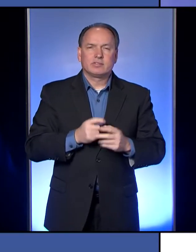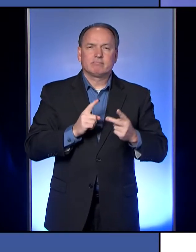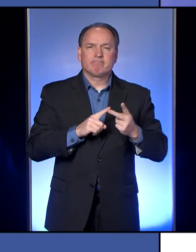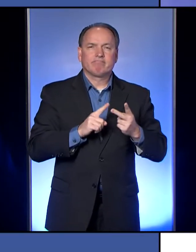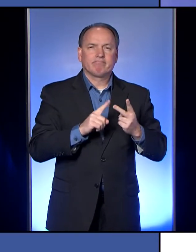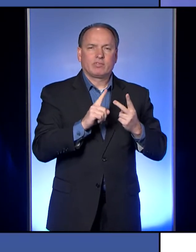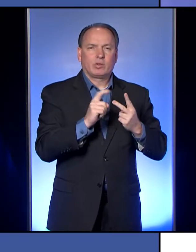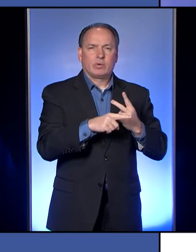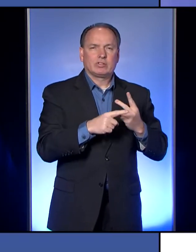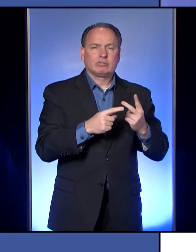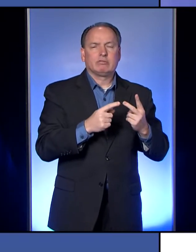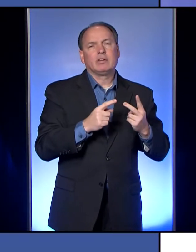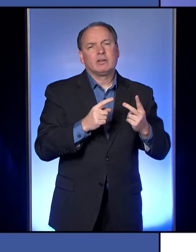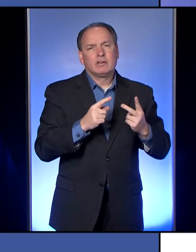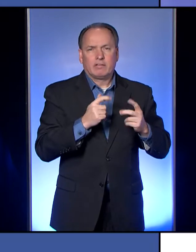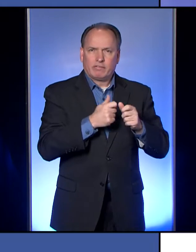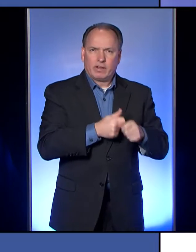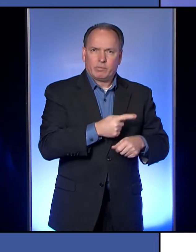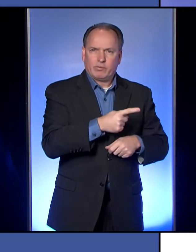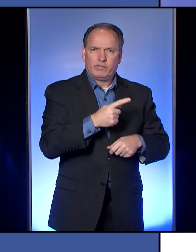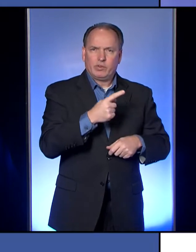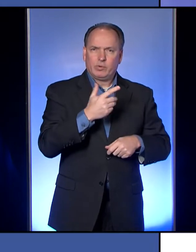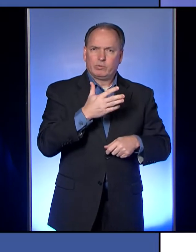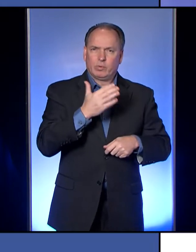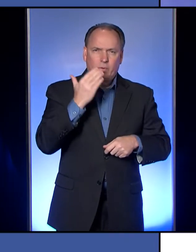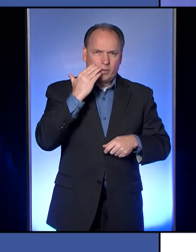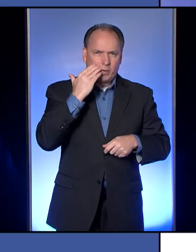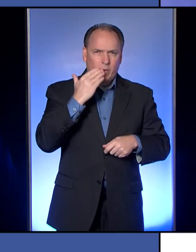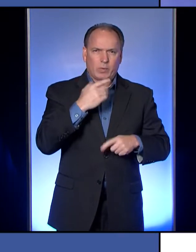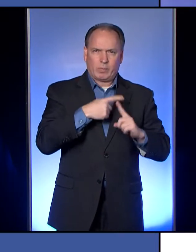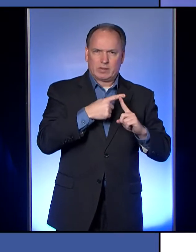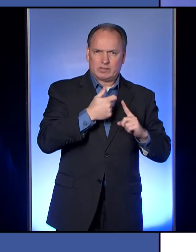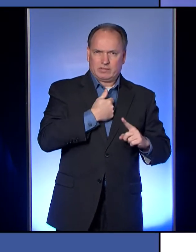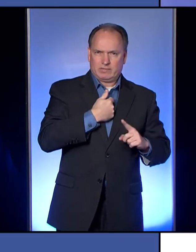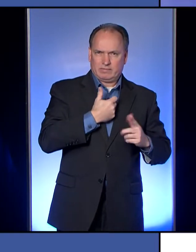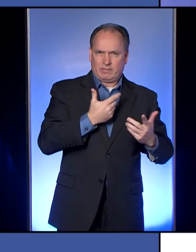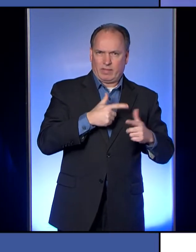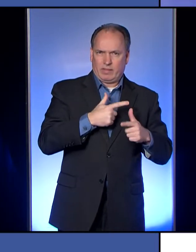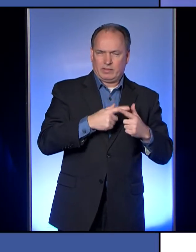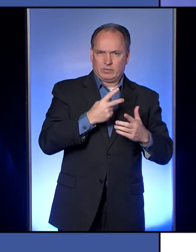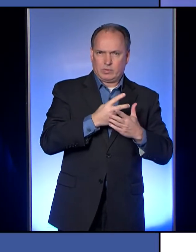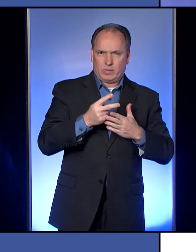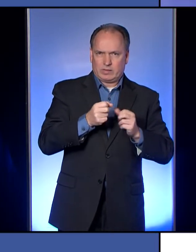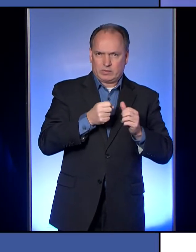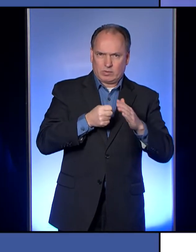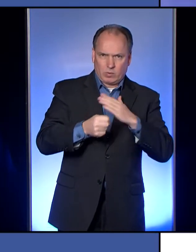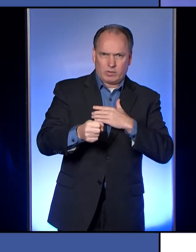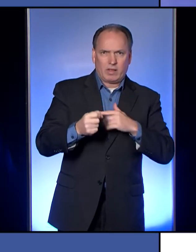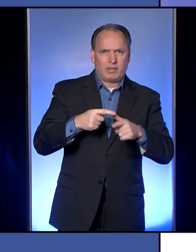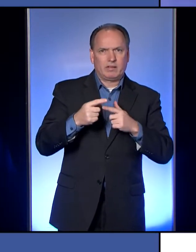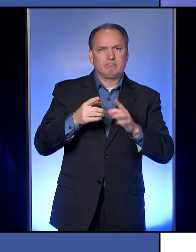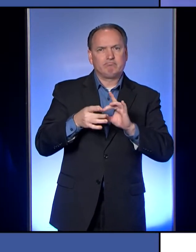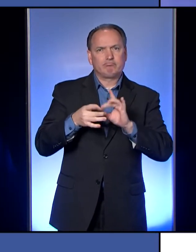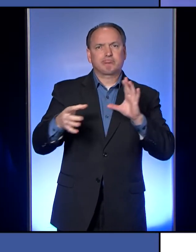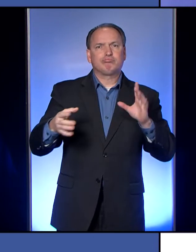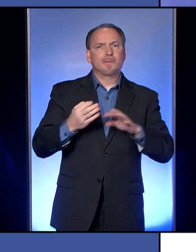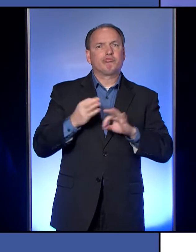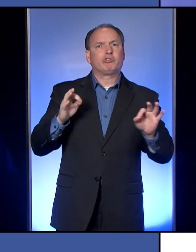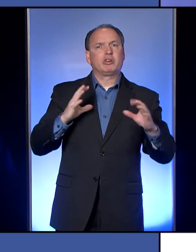So if you were a known positive, you do your two-week quarantine, then you're free and clear? Or the